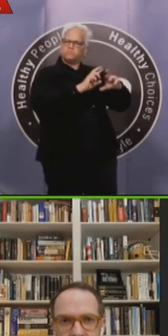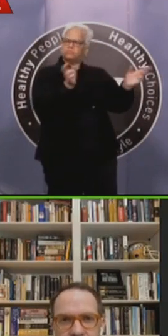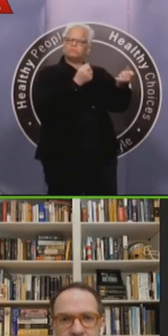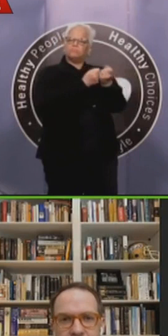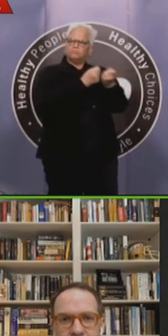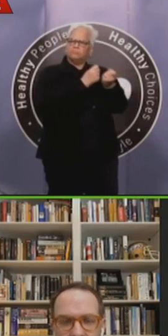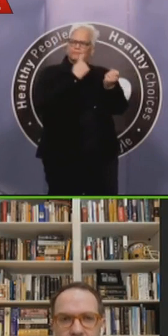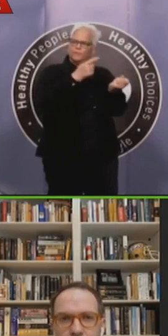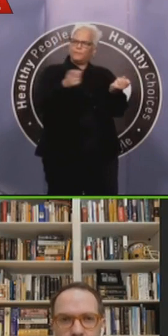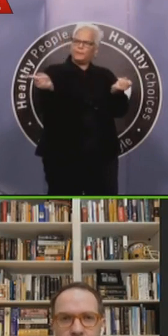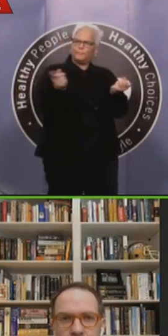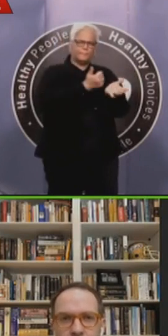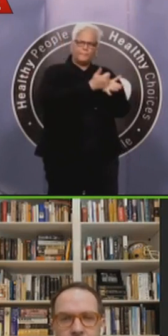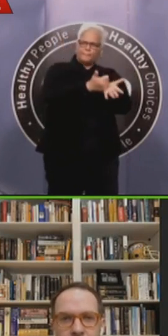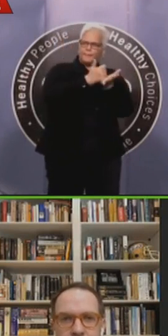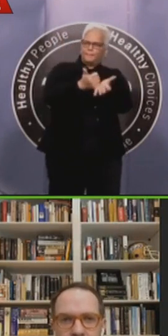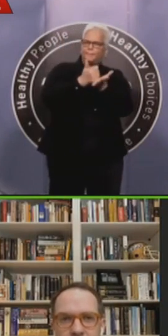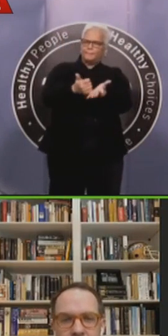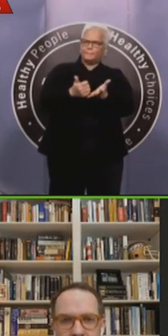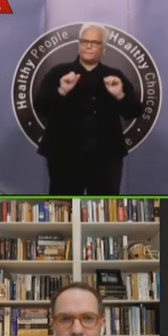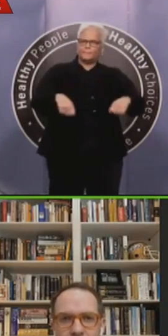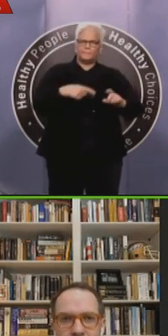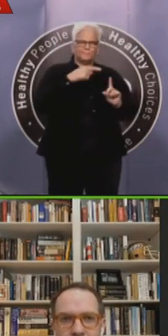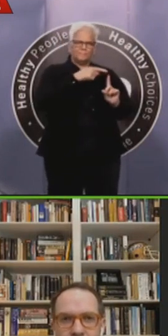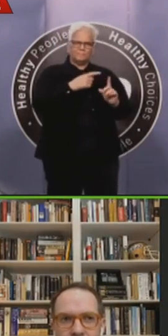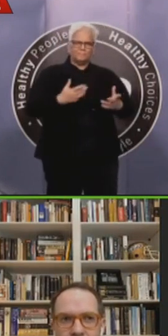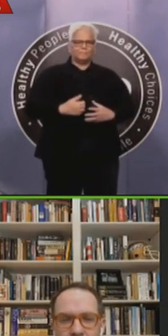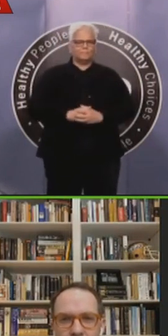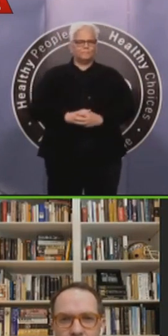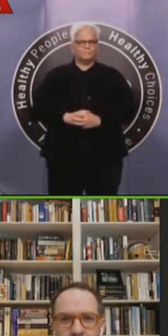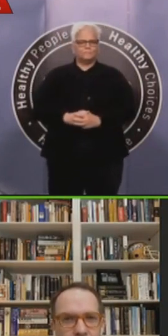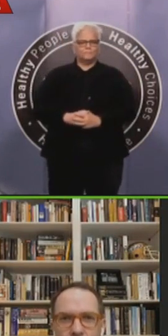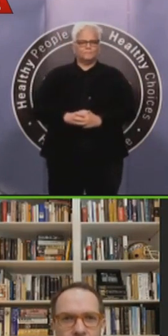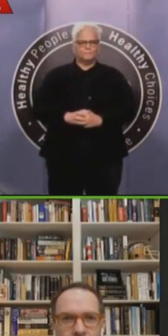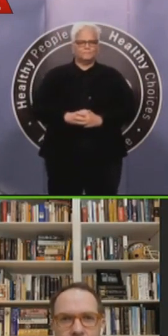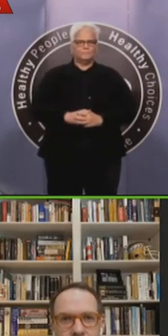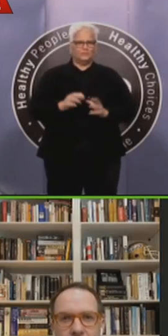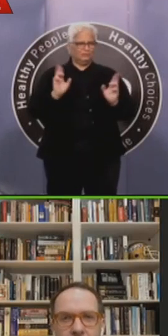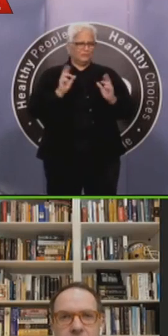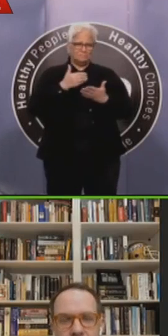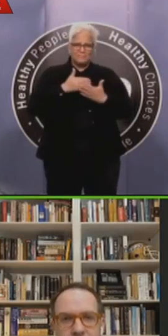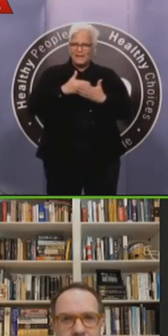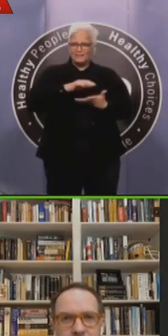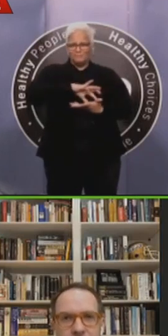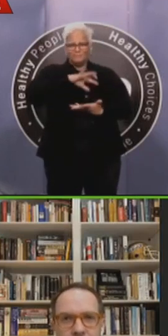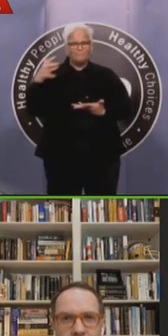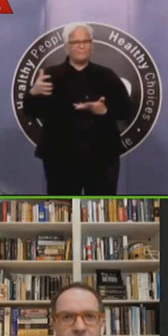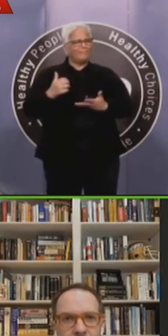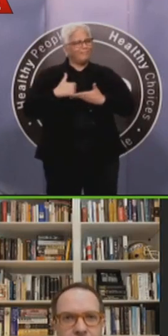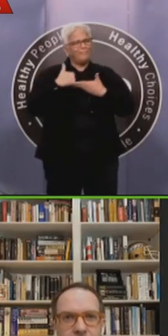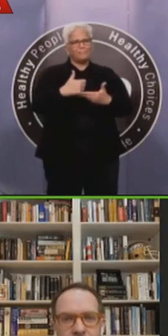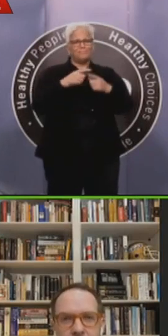massive funding program that has been established, uh, solely to help businesses